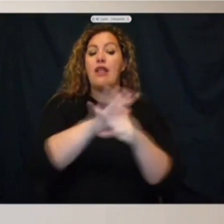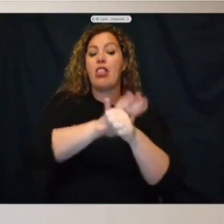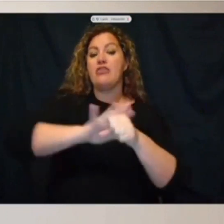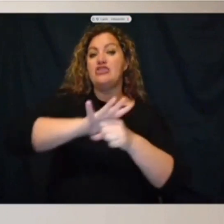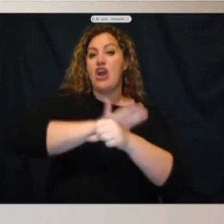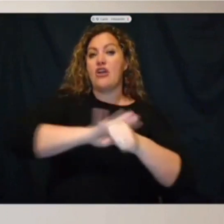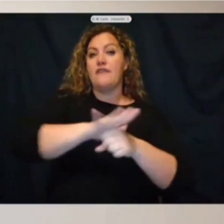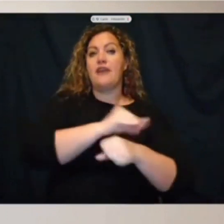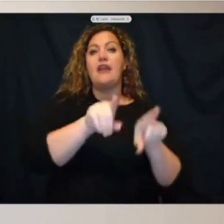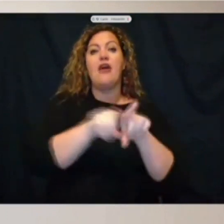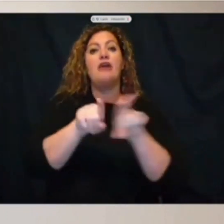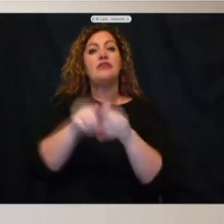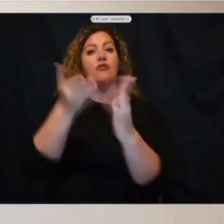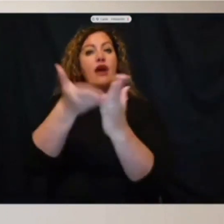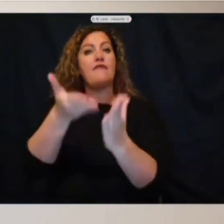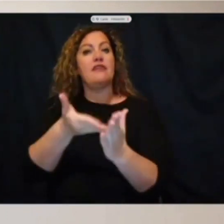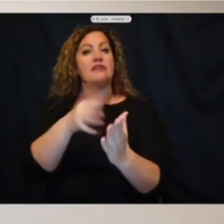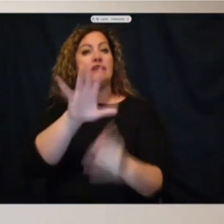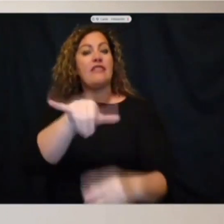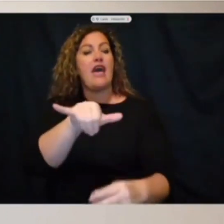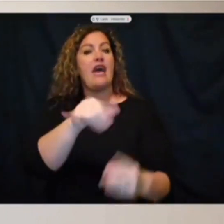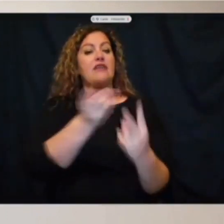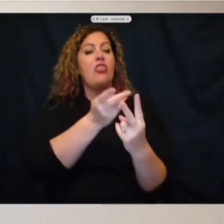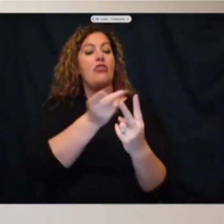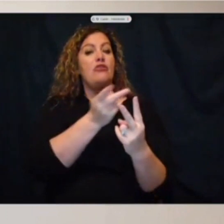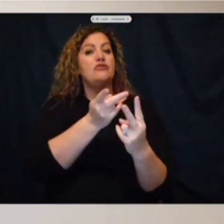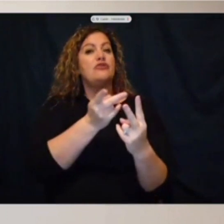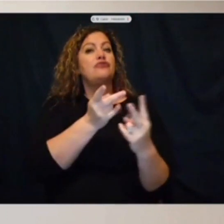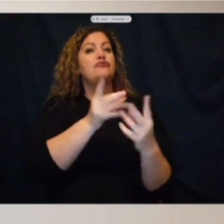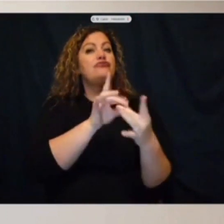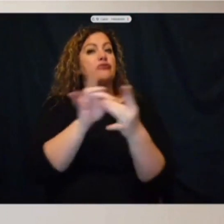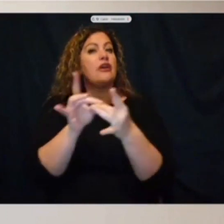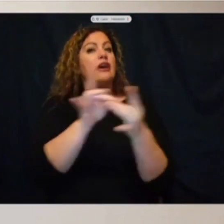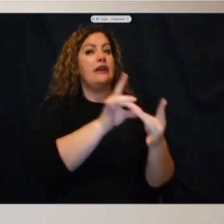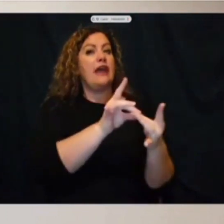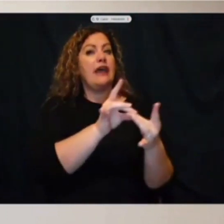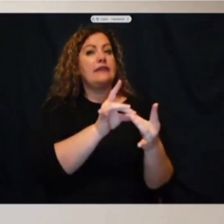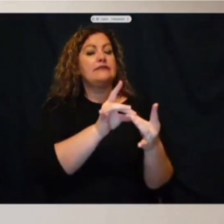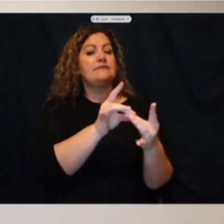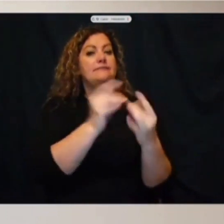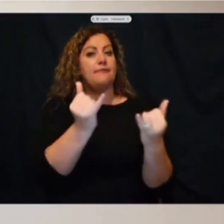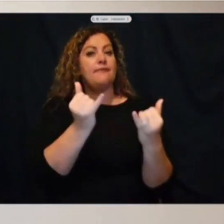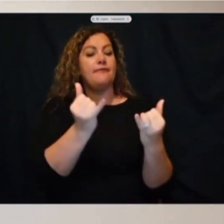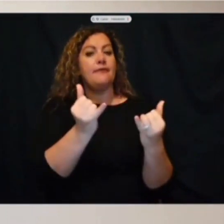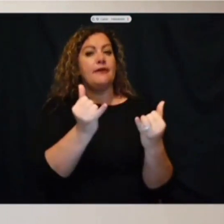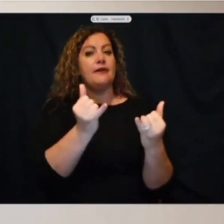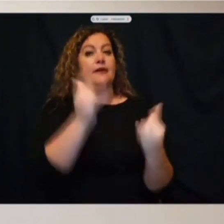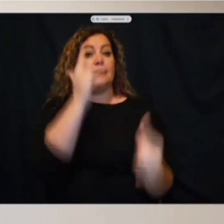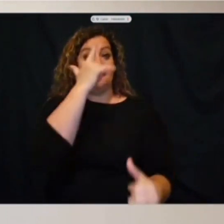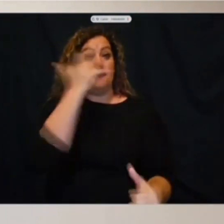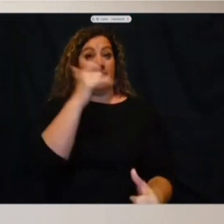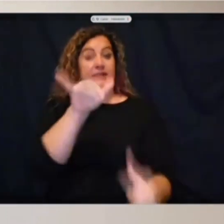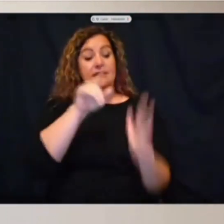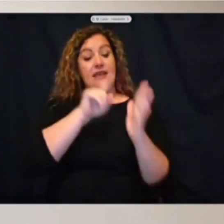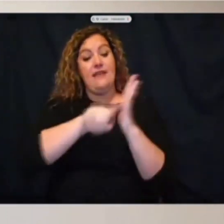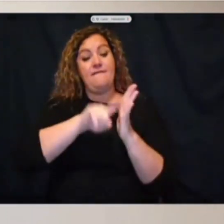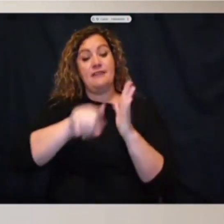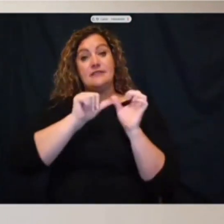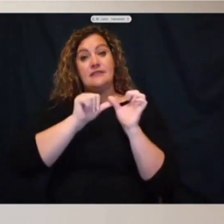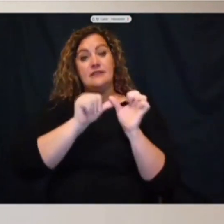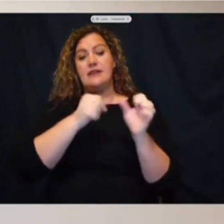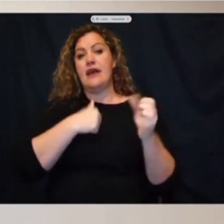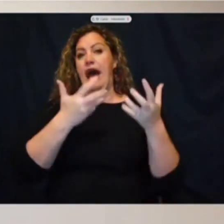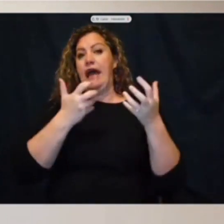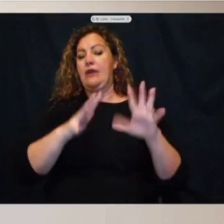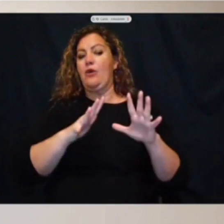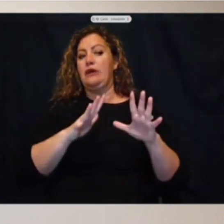evidence that links those two cases together at this point. Because the investigation is ongoing, I don't want to jeopardize any